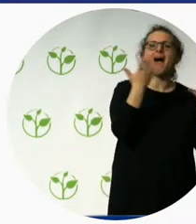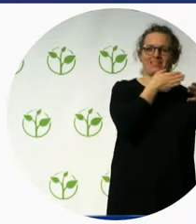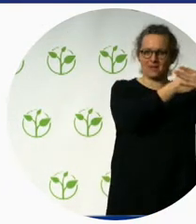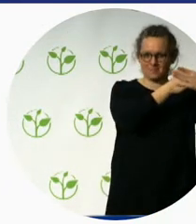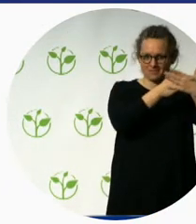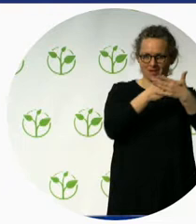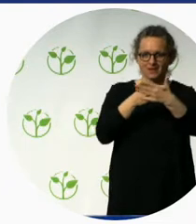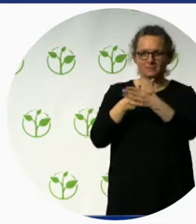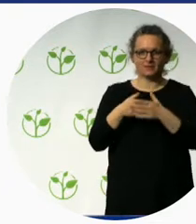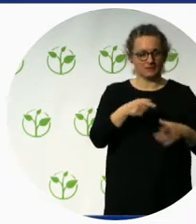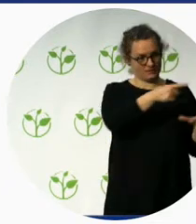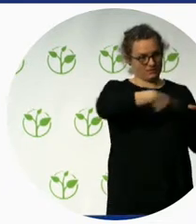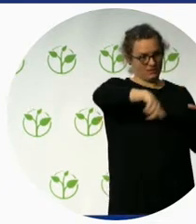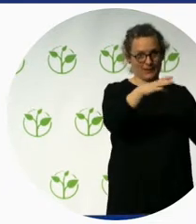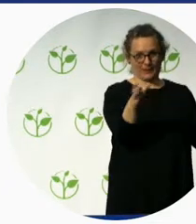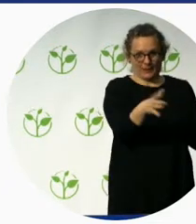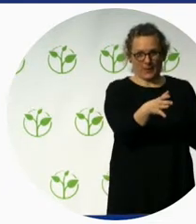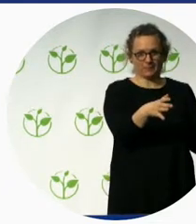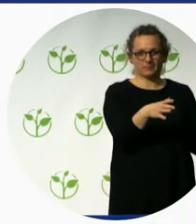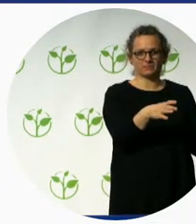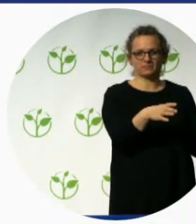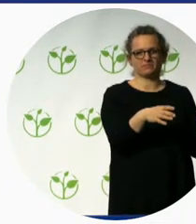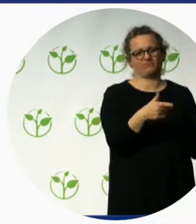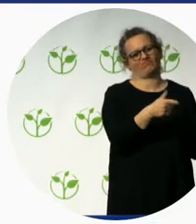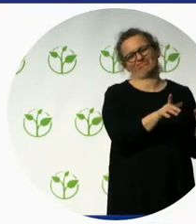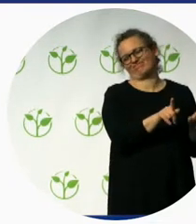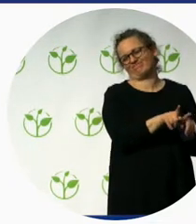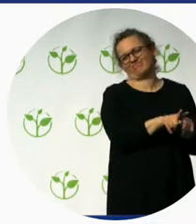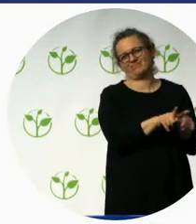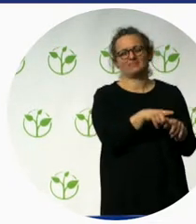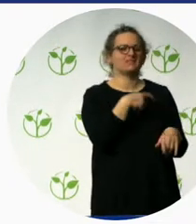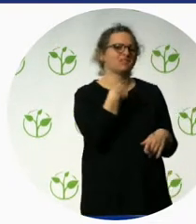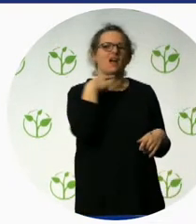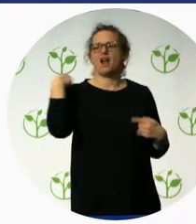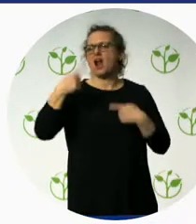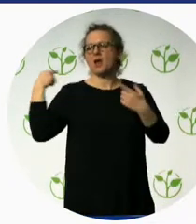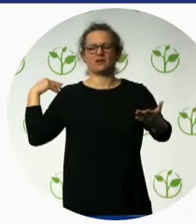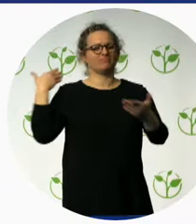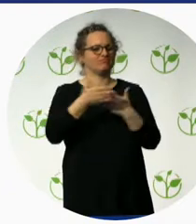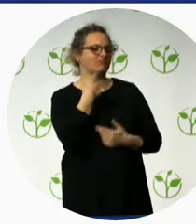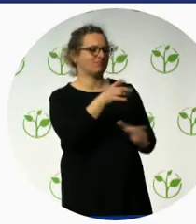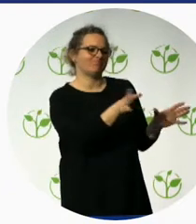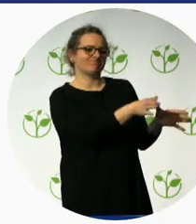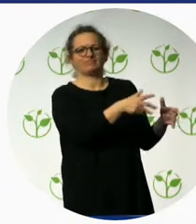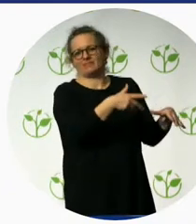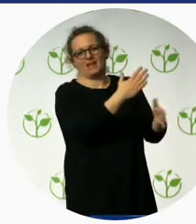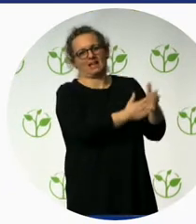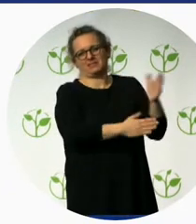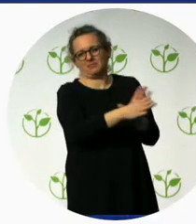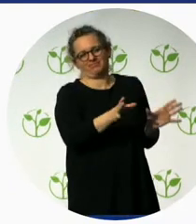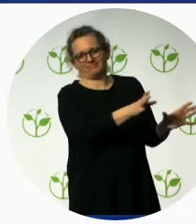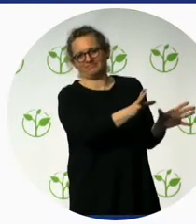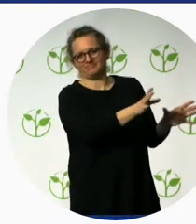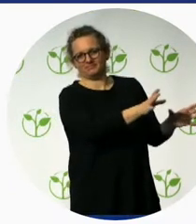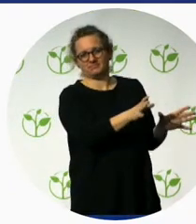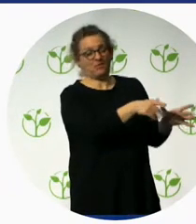groups. Like not communicating more with people with other disabilities. And when it comes to India, like